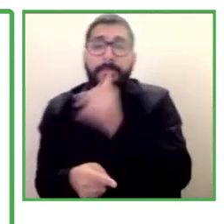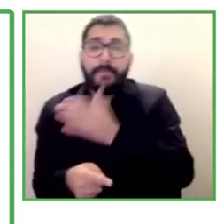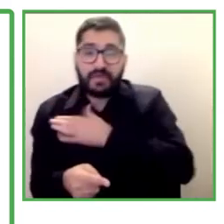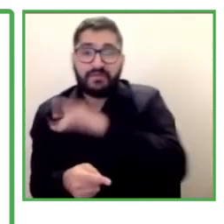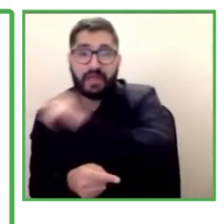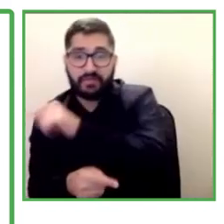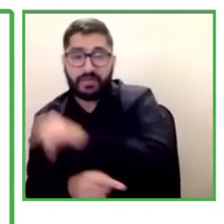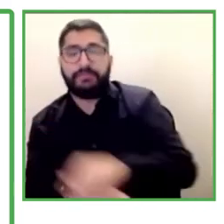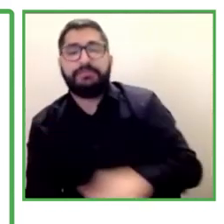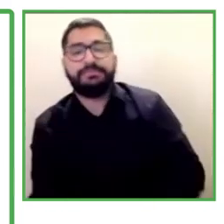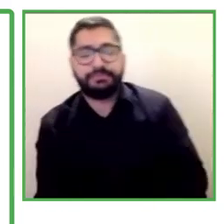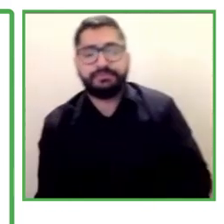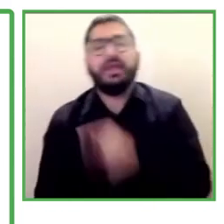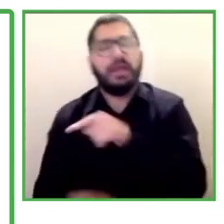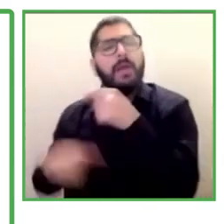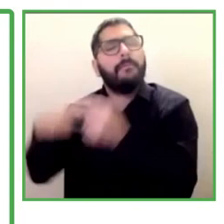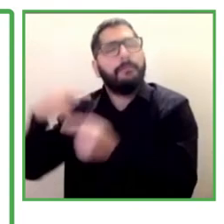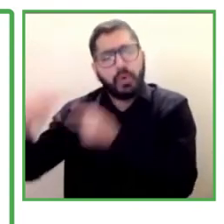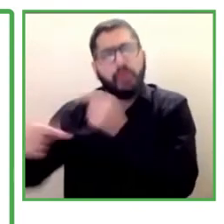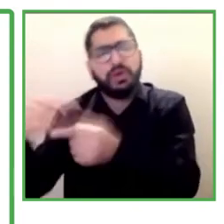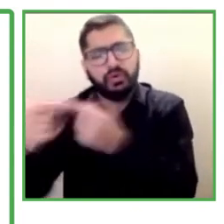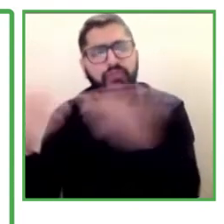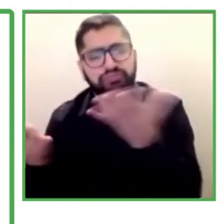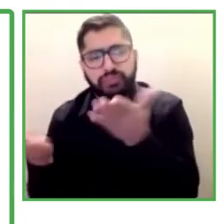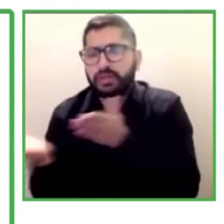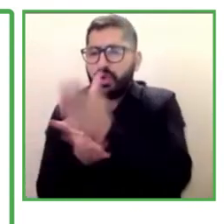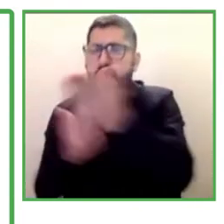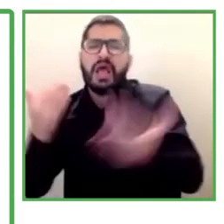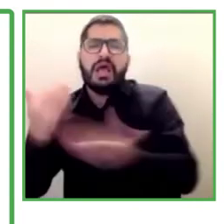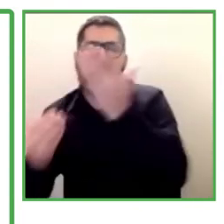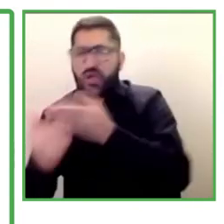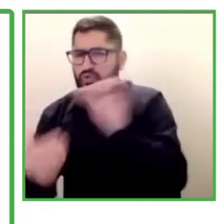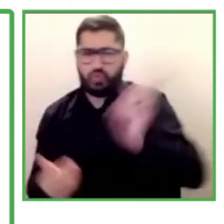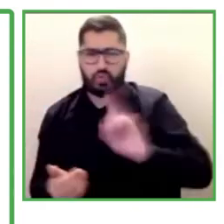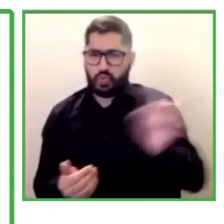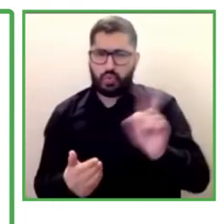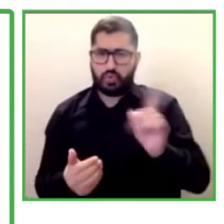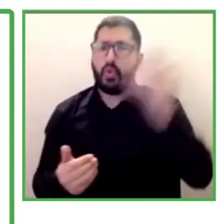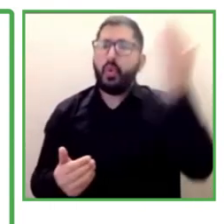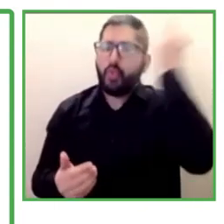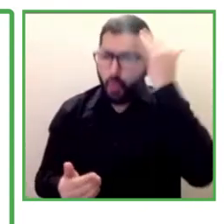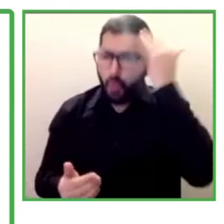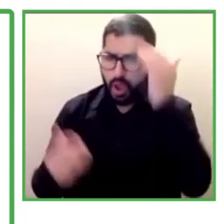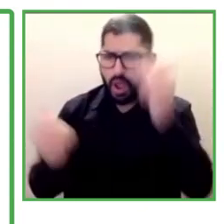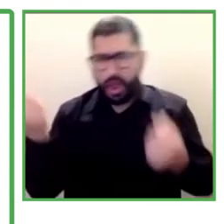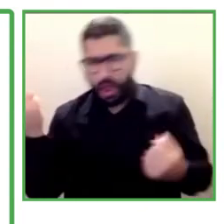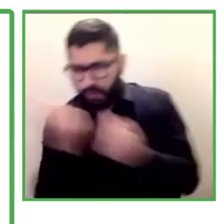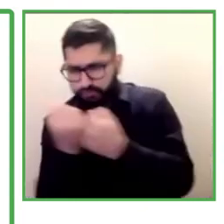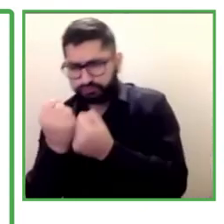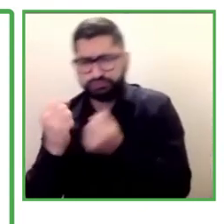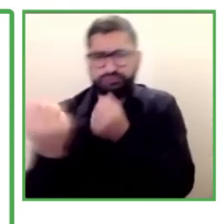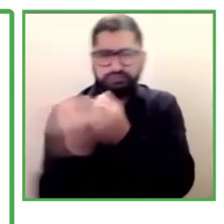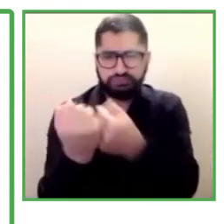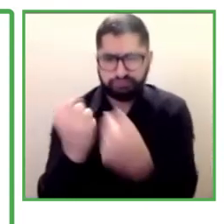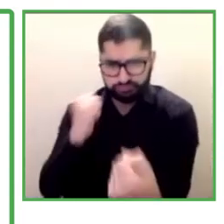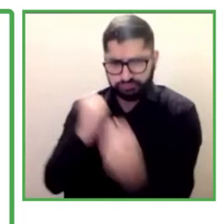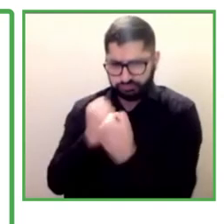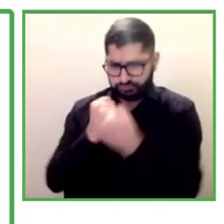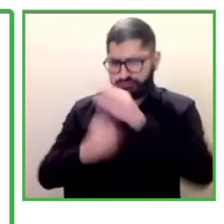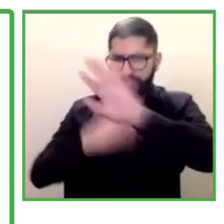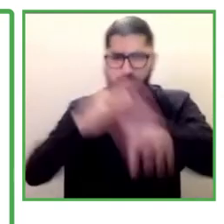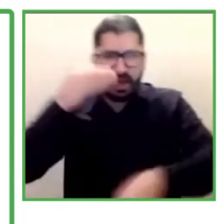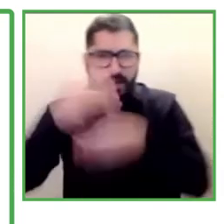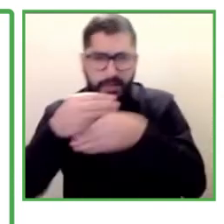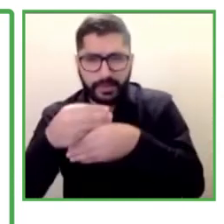a process that at the beginning, it wasn't easy because it means that you have to generate trust and you need to have a common